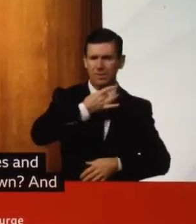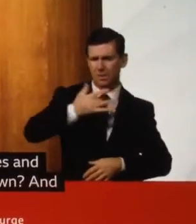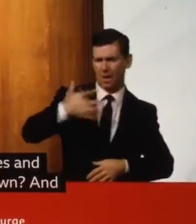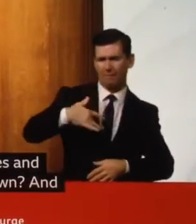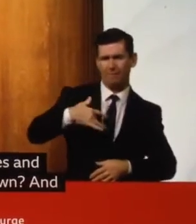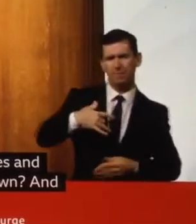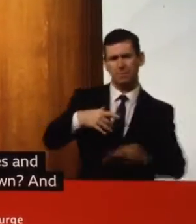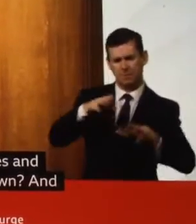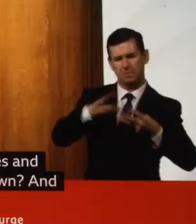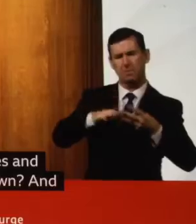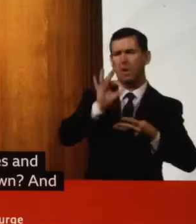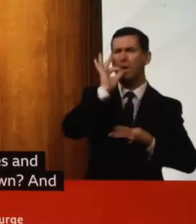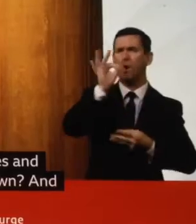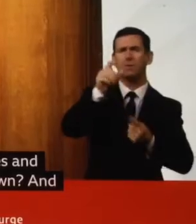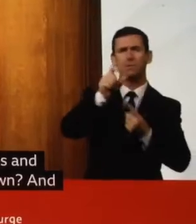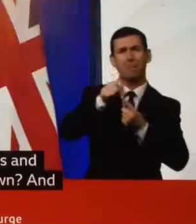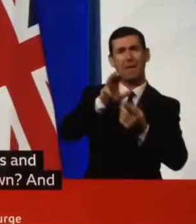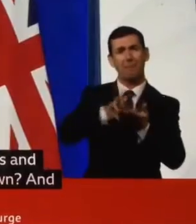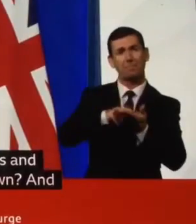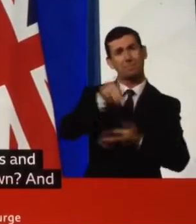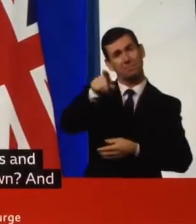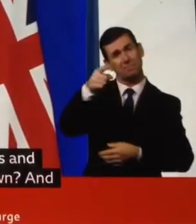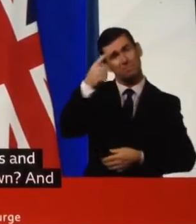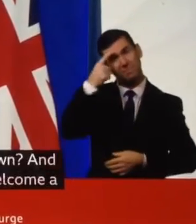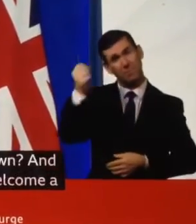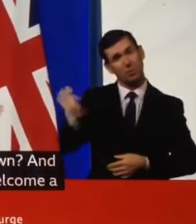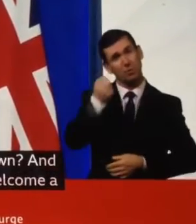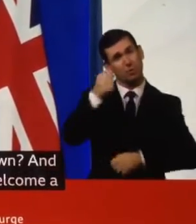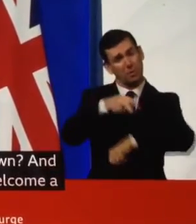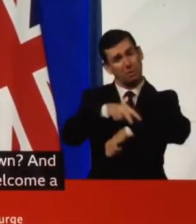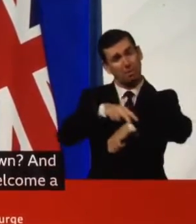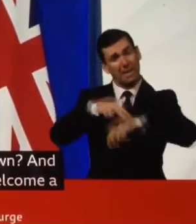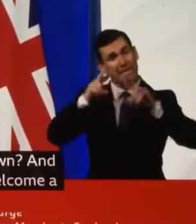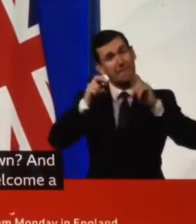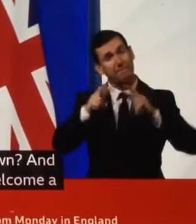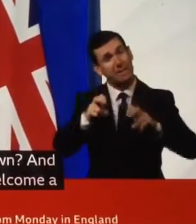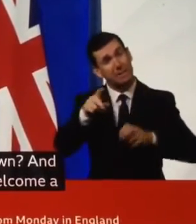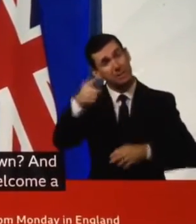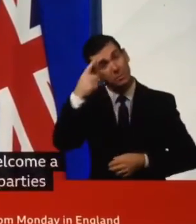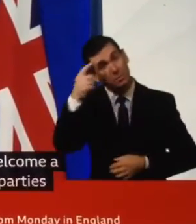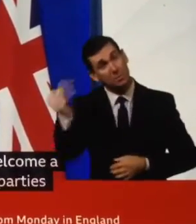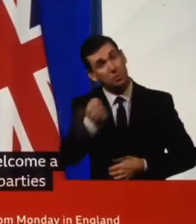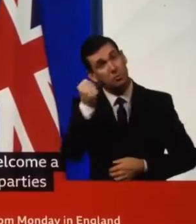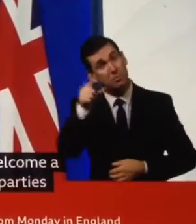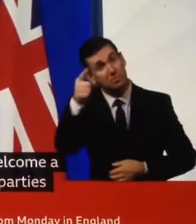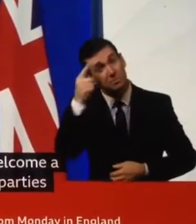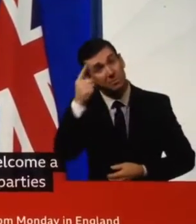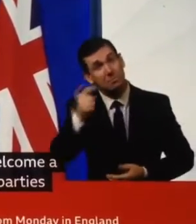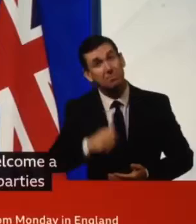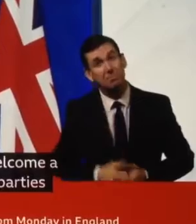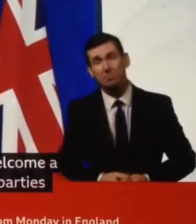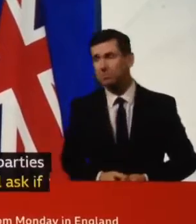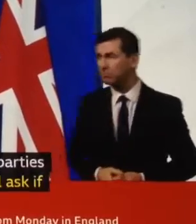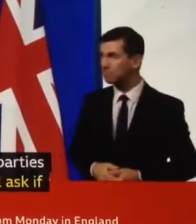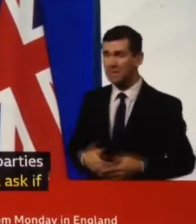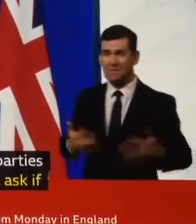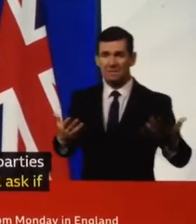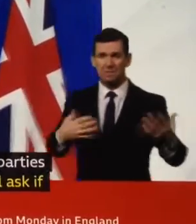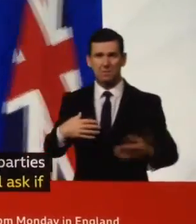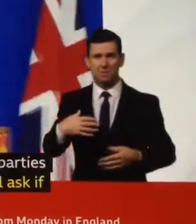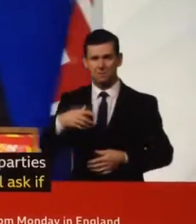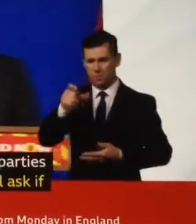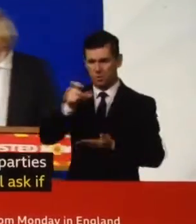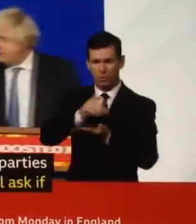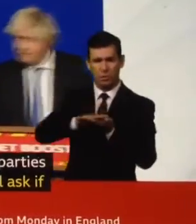investigation of the parties that took place here? Sorry, I'm going to ask the... Chris, you want go first? I